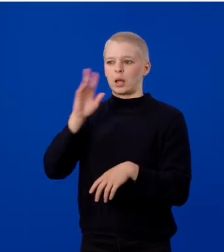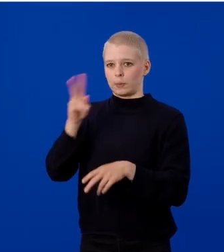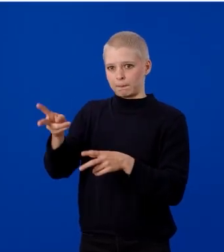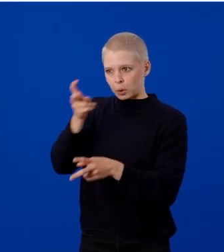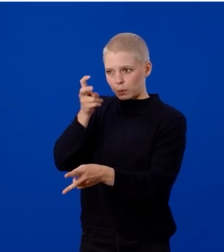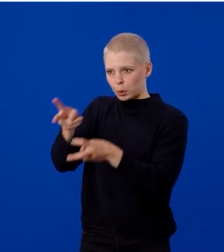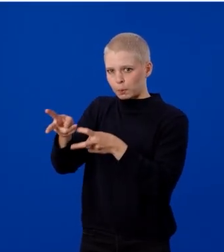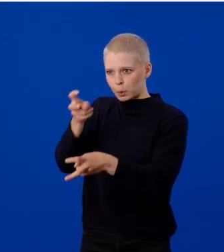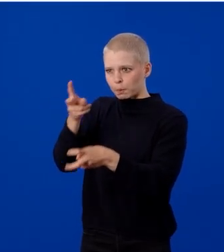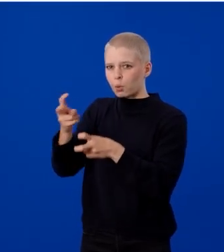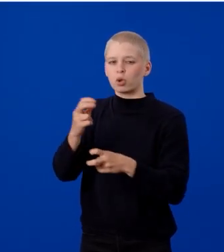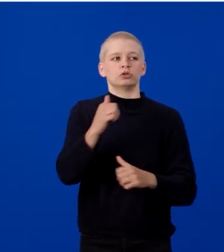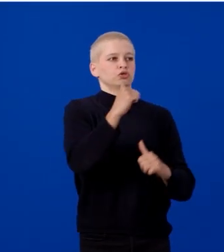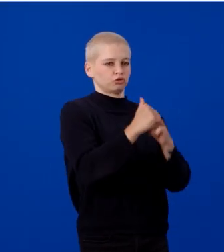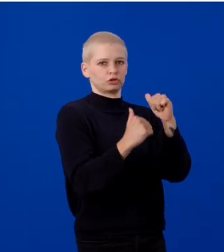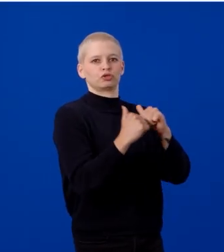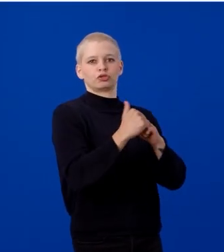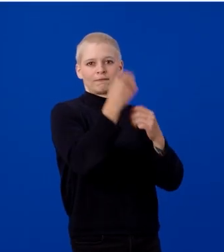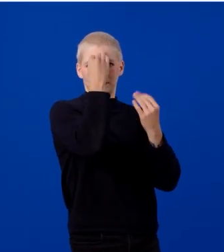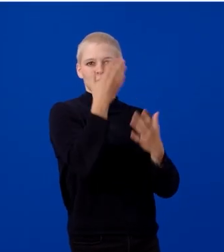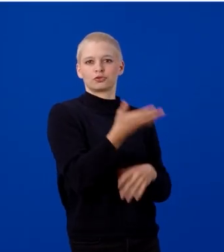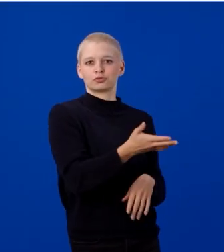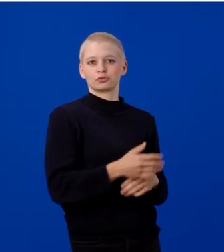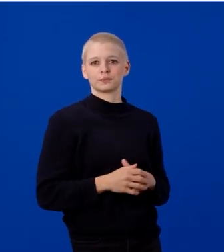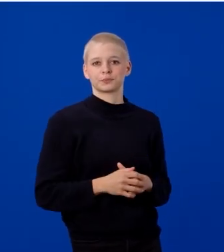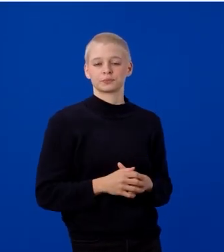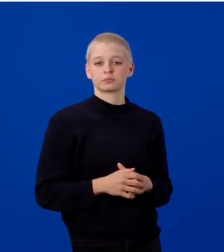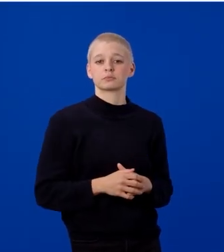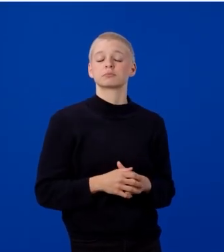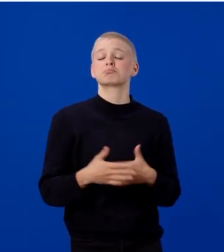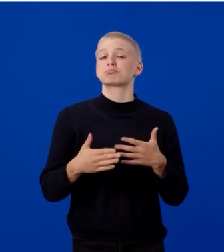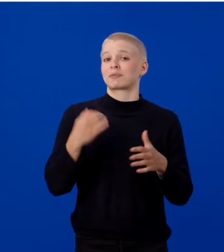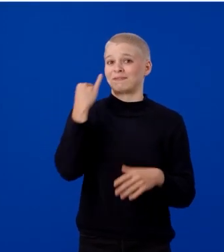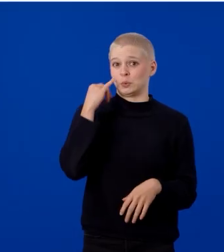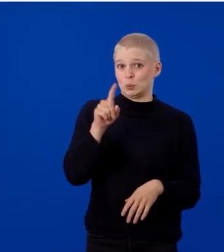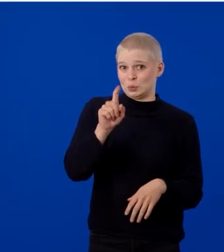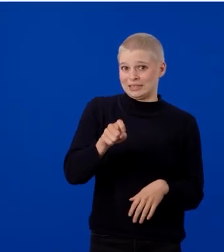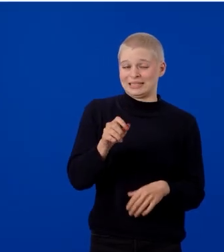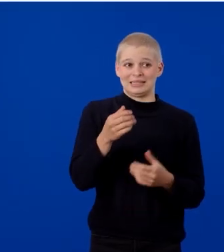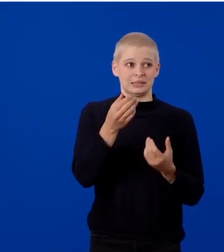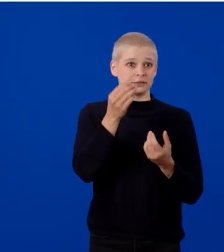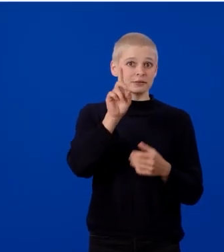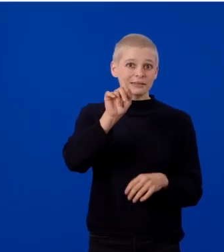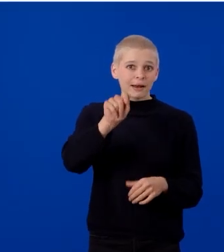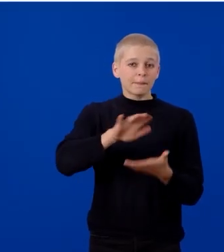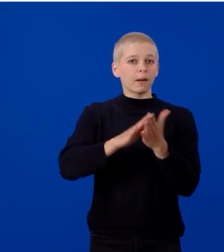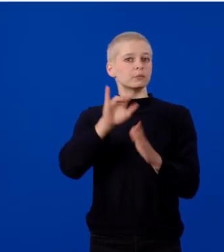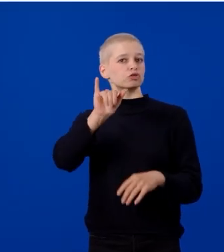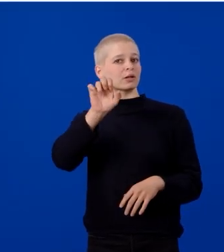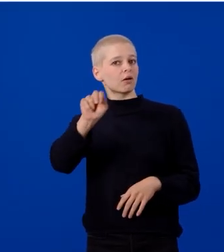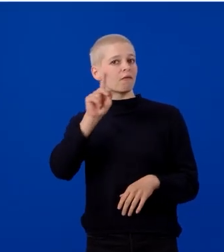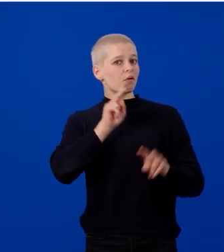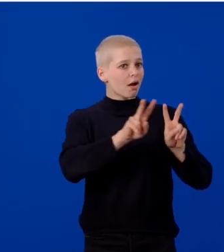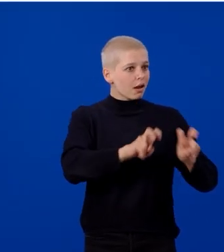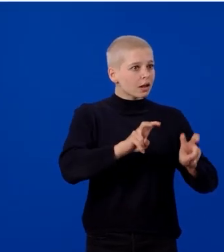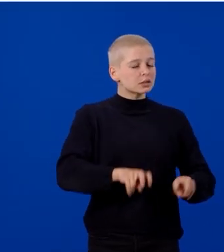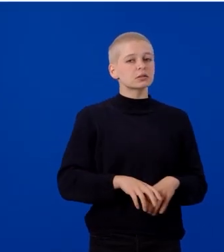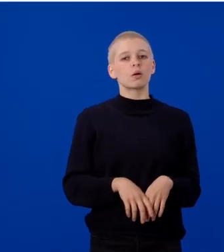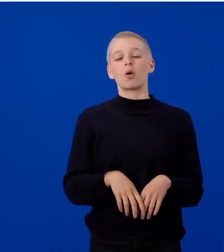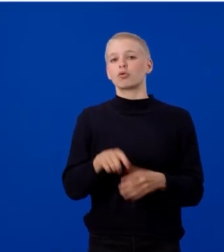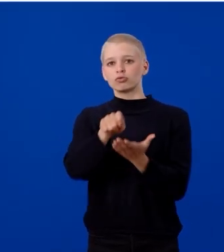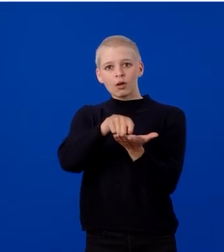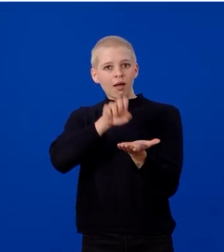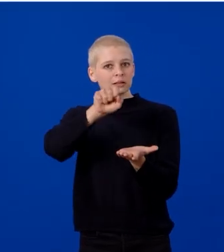data from them. Whether you need the data as a JSON for analytics, or write SQL